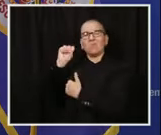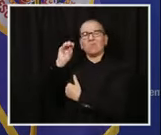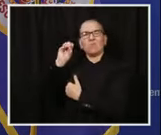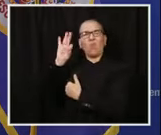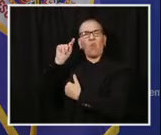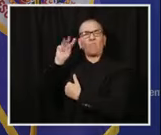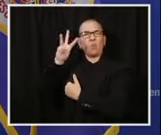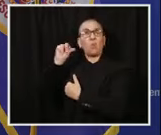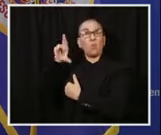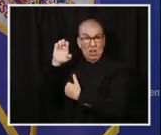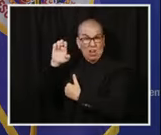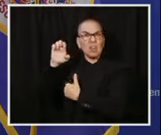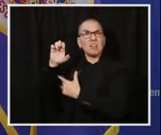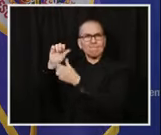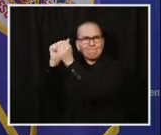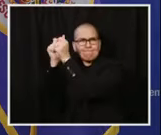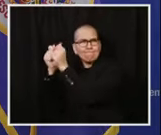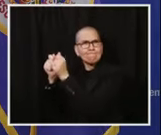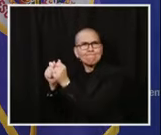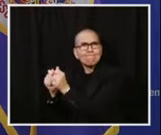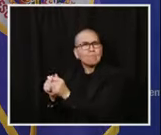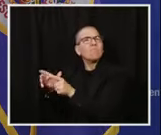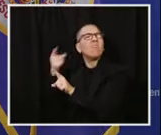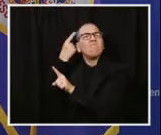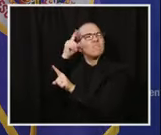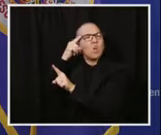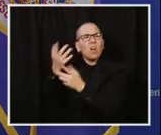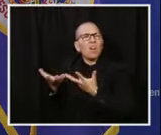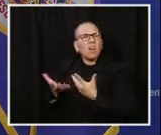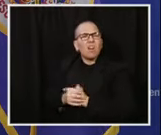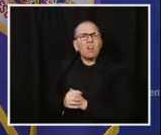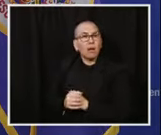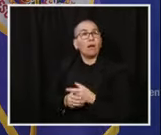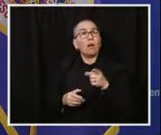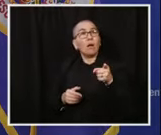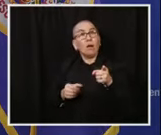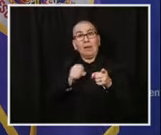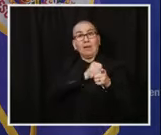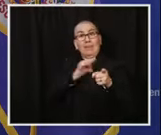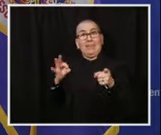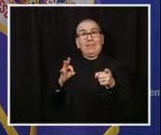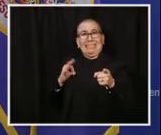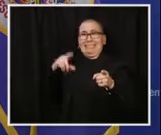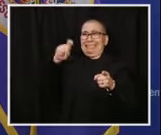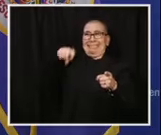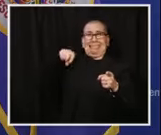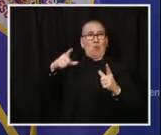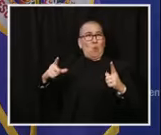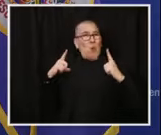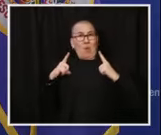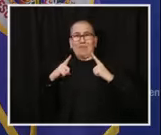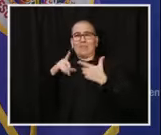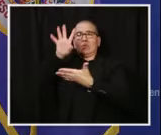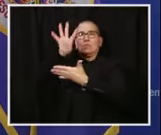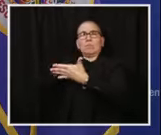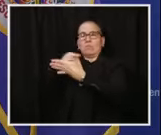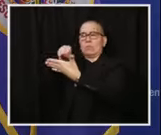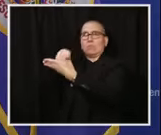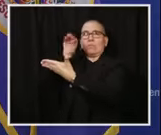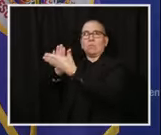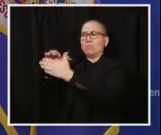help fill requests for staffing shifts with individual volunteers who've registered through